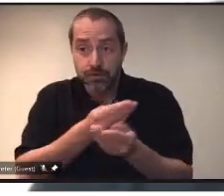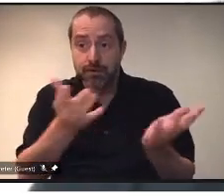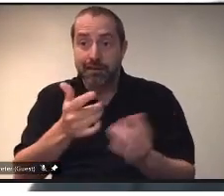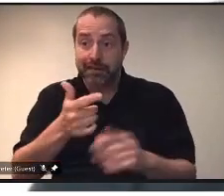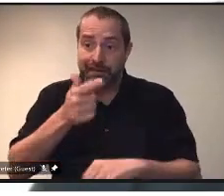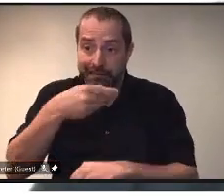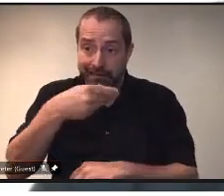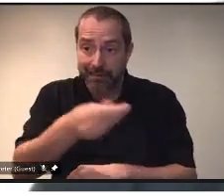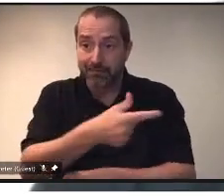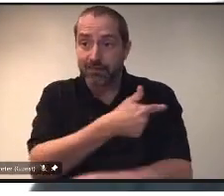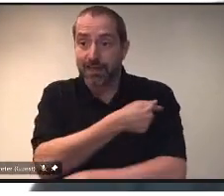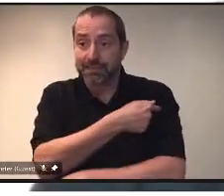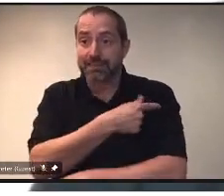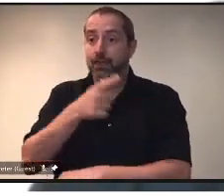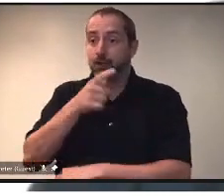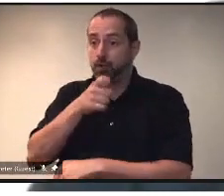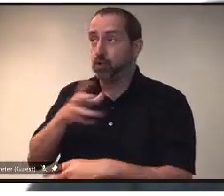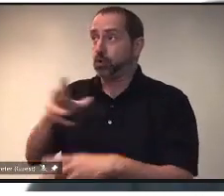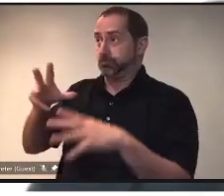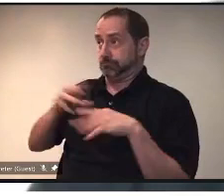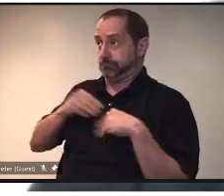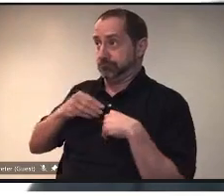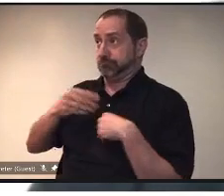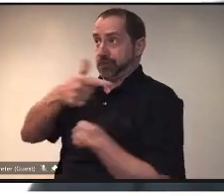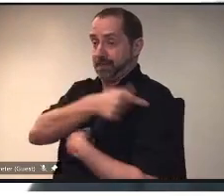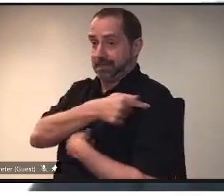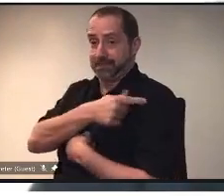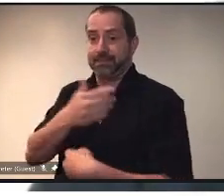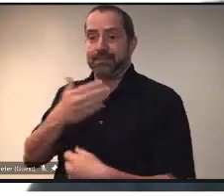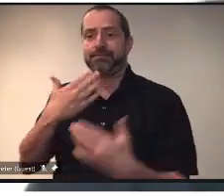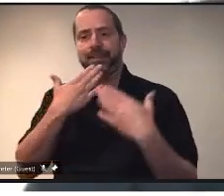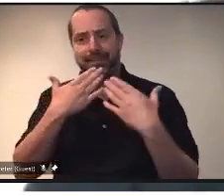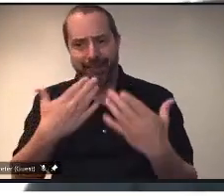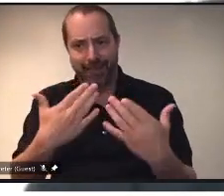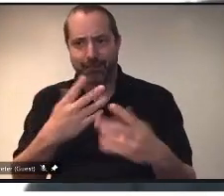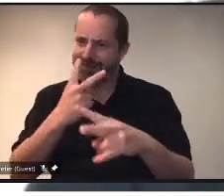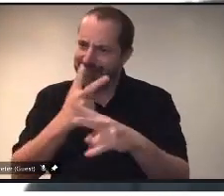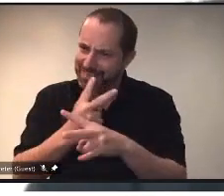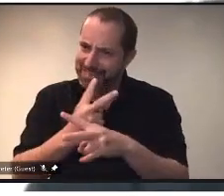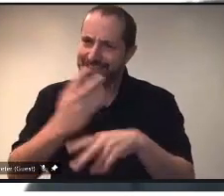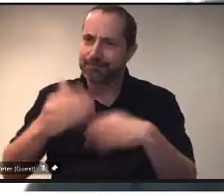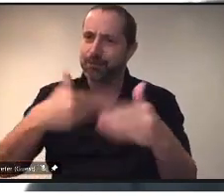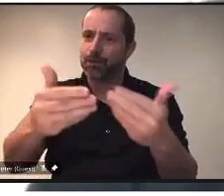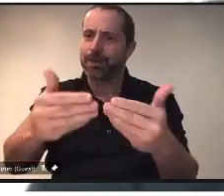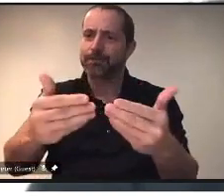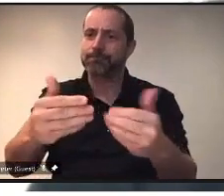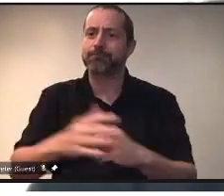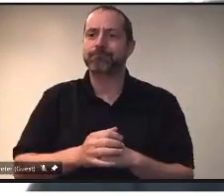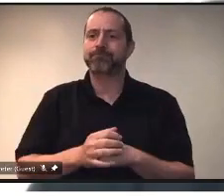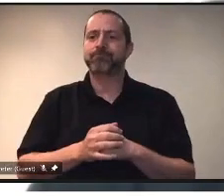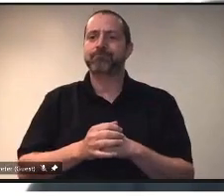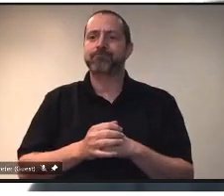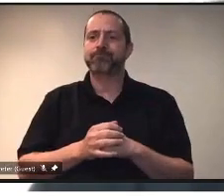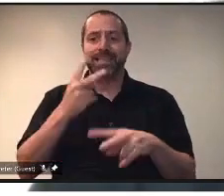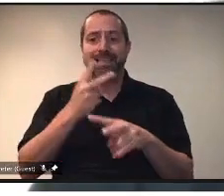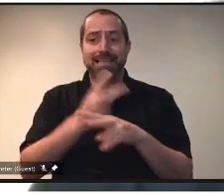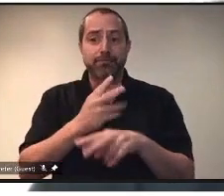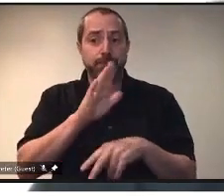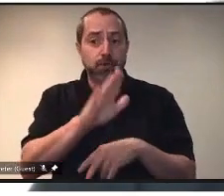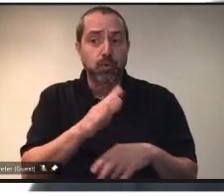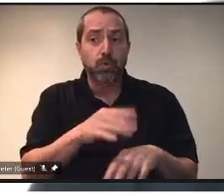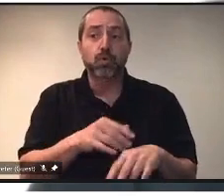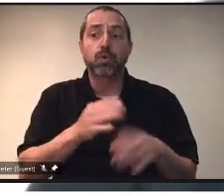getting the vaccinations. Let's keep going. Please keep the following public health and orders that are still in place.